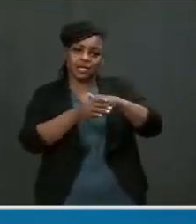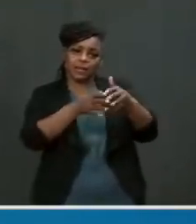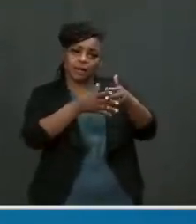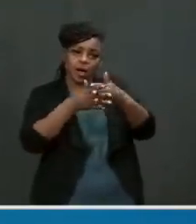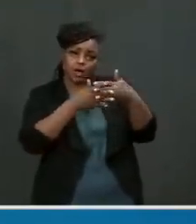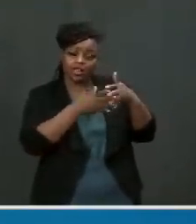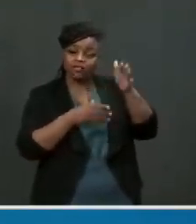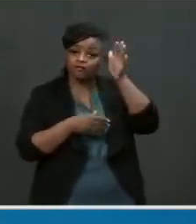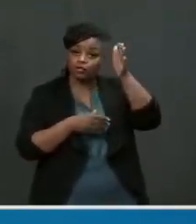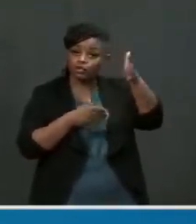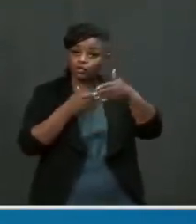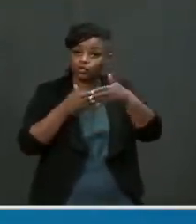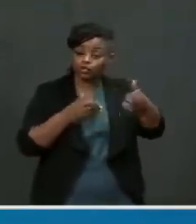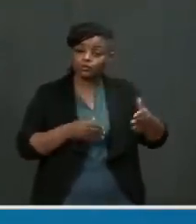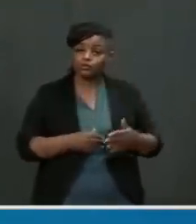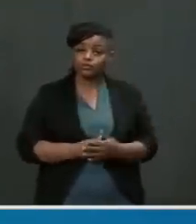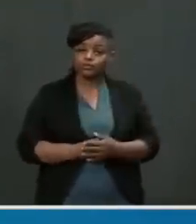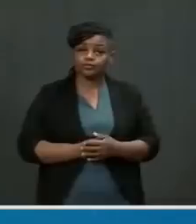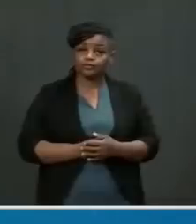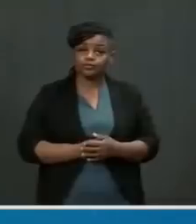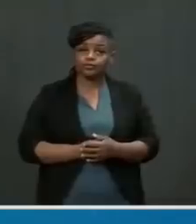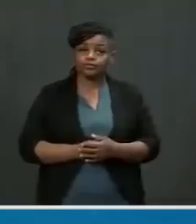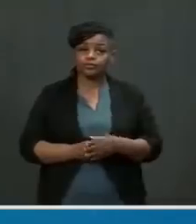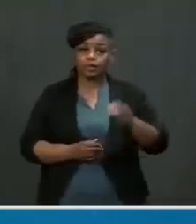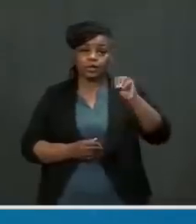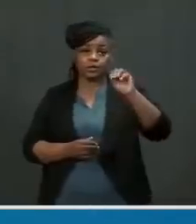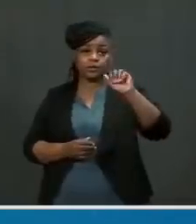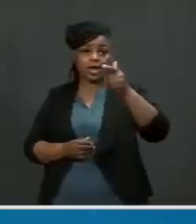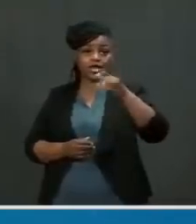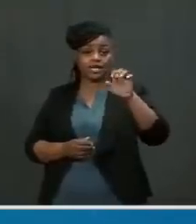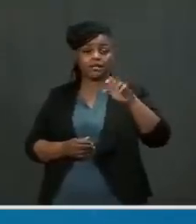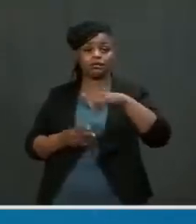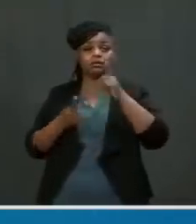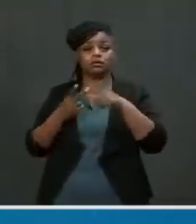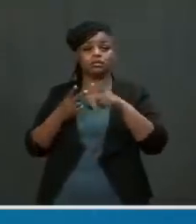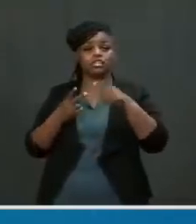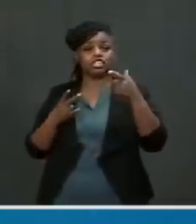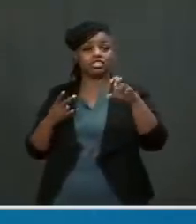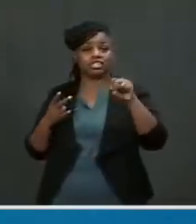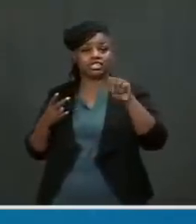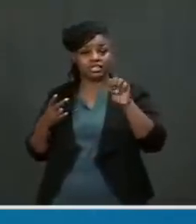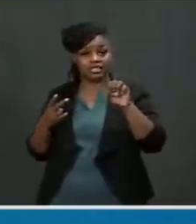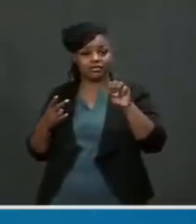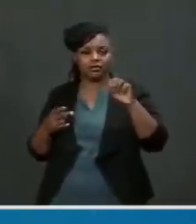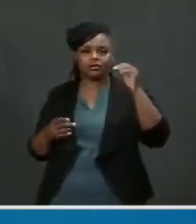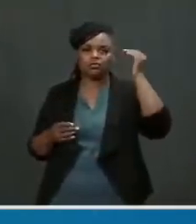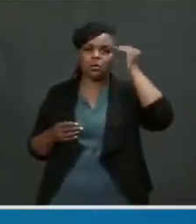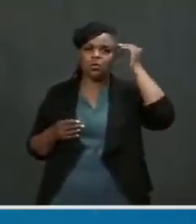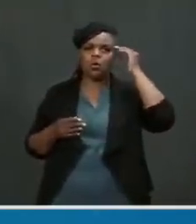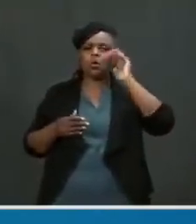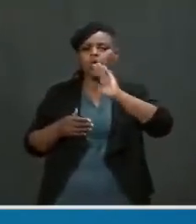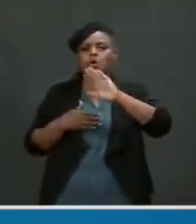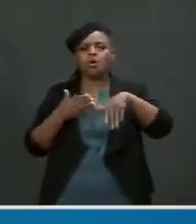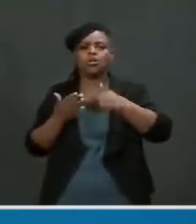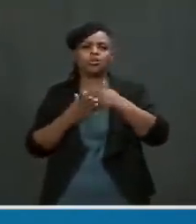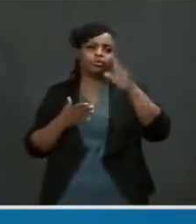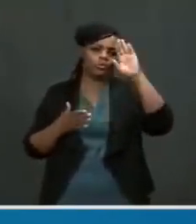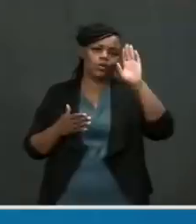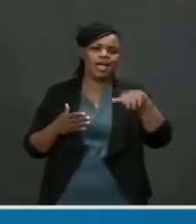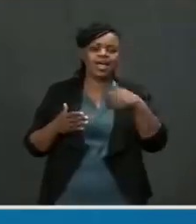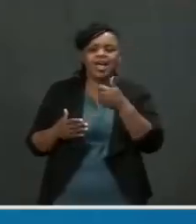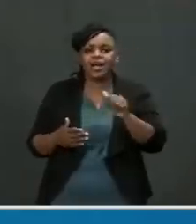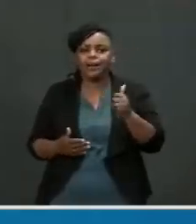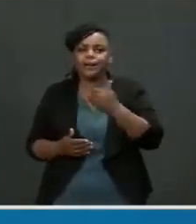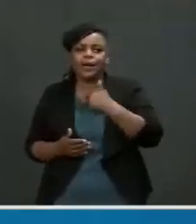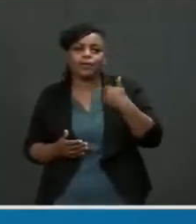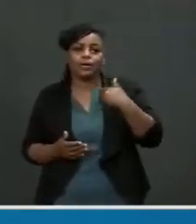And I'll tell you guys, Maggie and Jean knows this, and all of us know this, any member of Congress. You know,